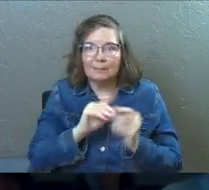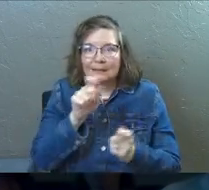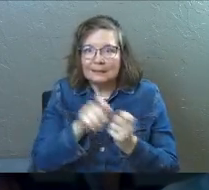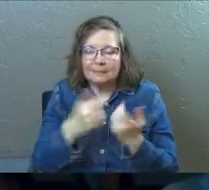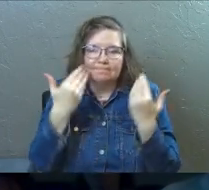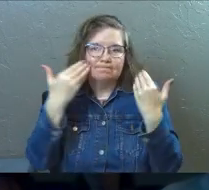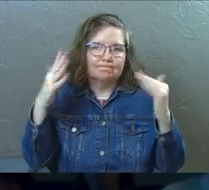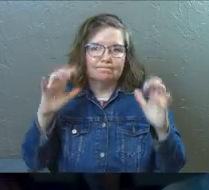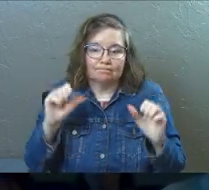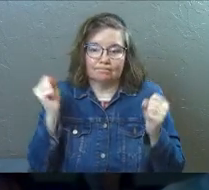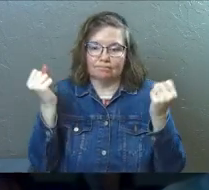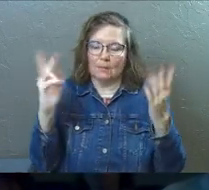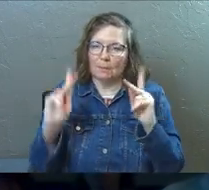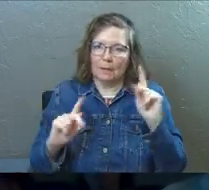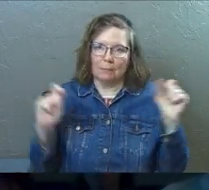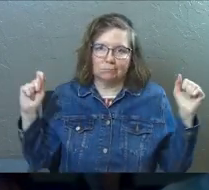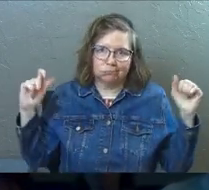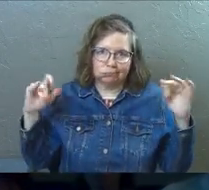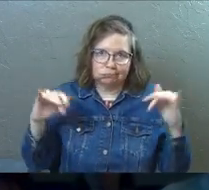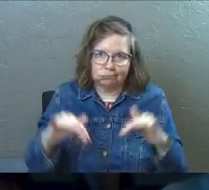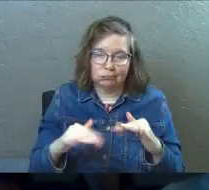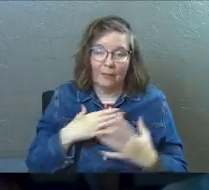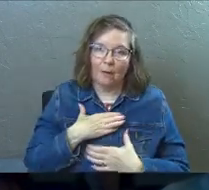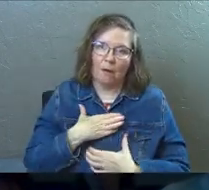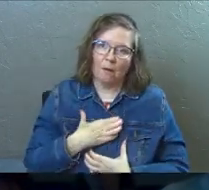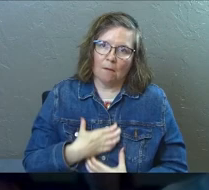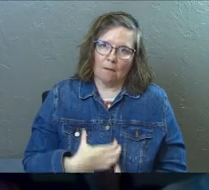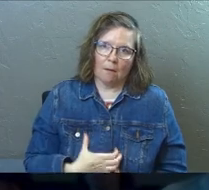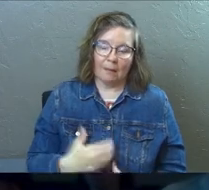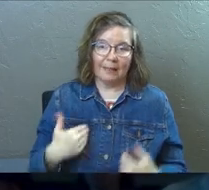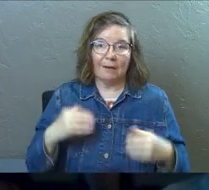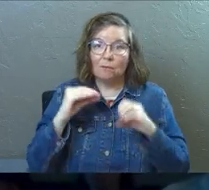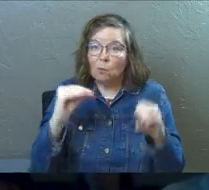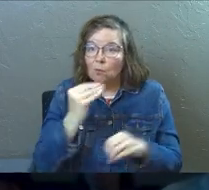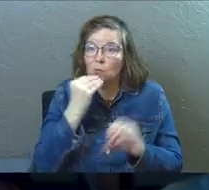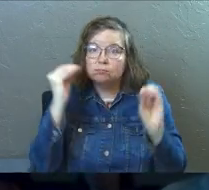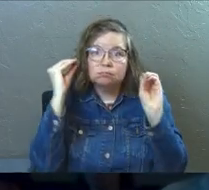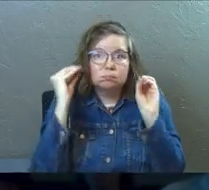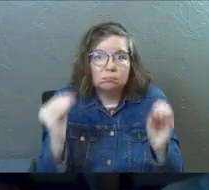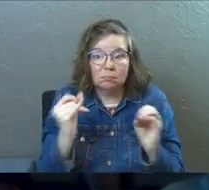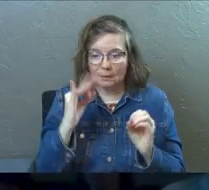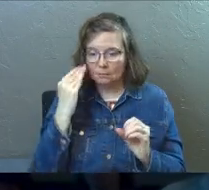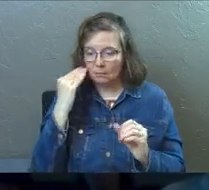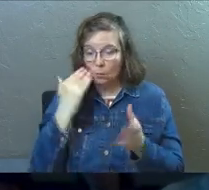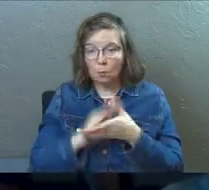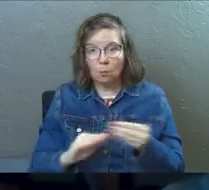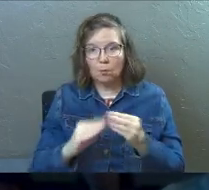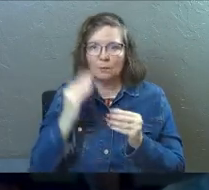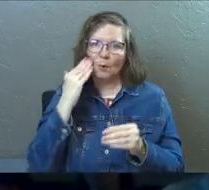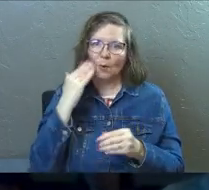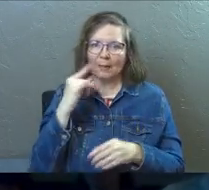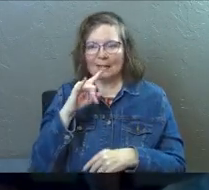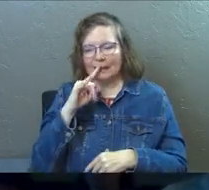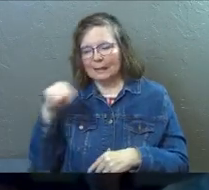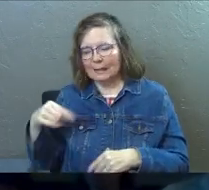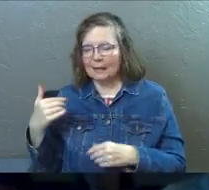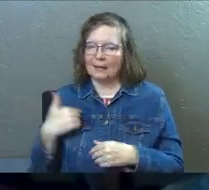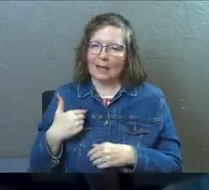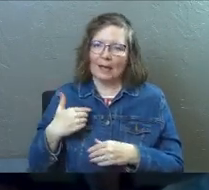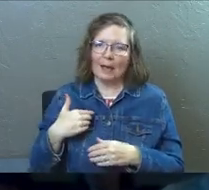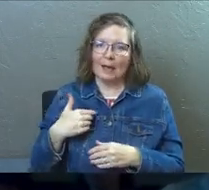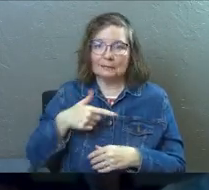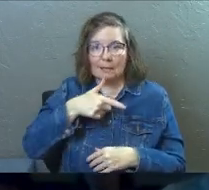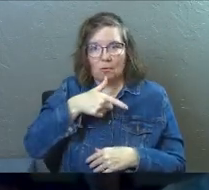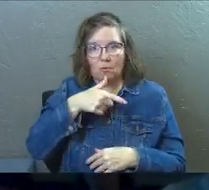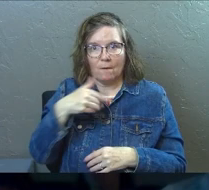There's a ton of people there and they're hungry. And they've got no food. And if you know the story, you know, there's a kid and he's got a